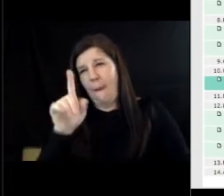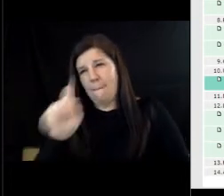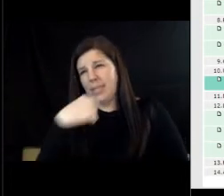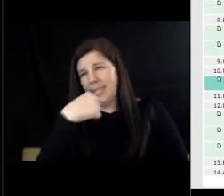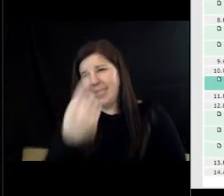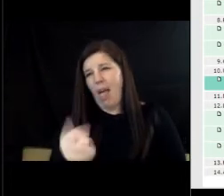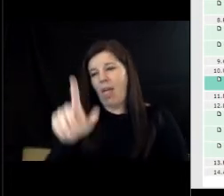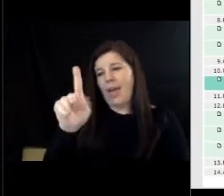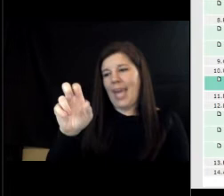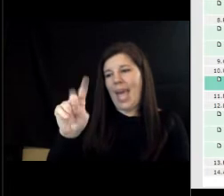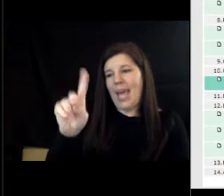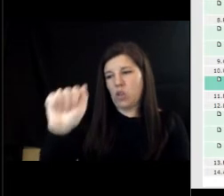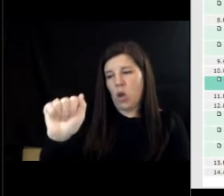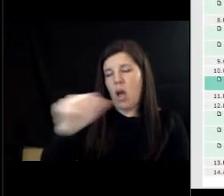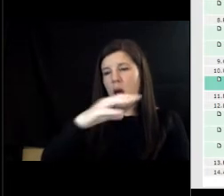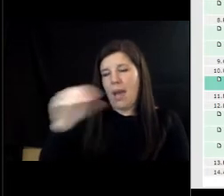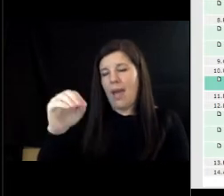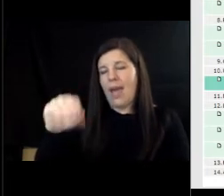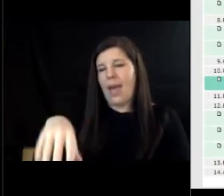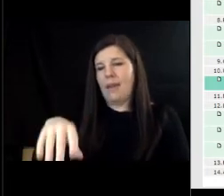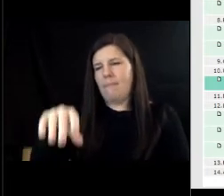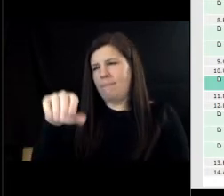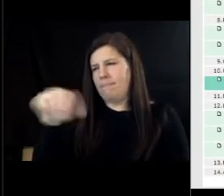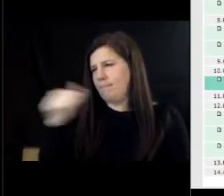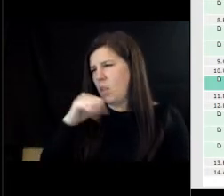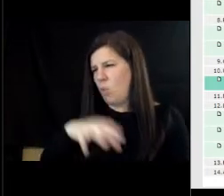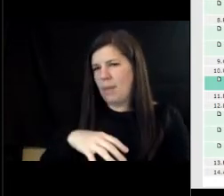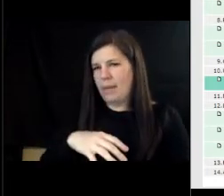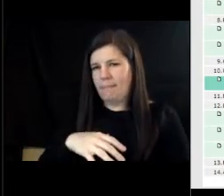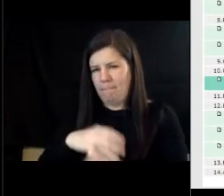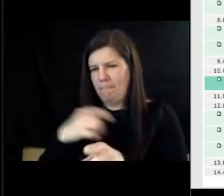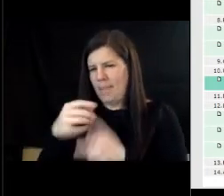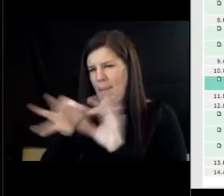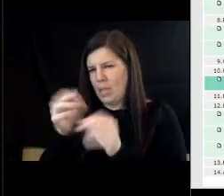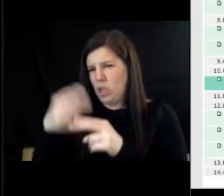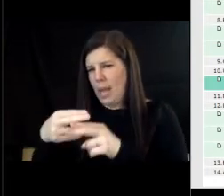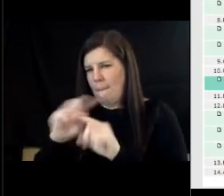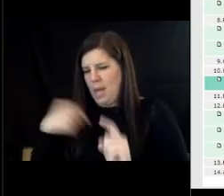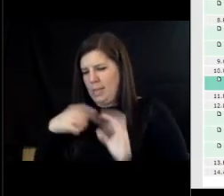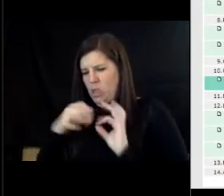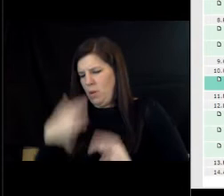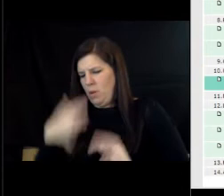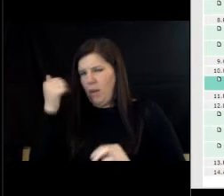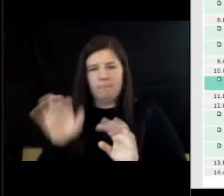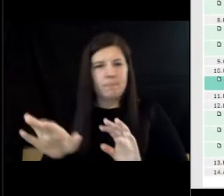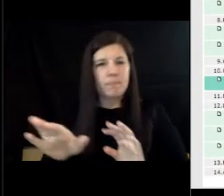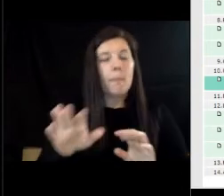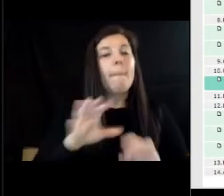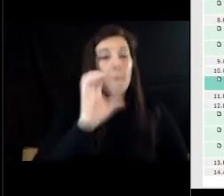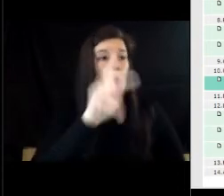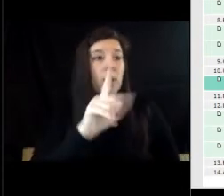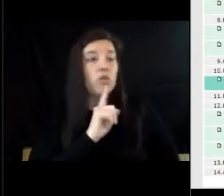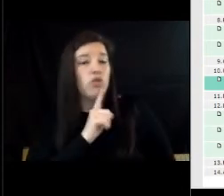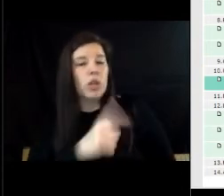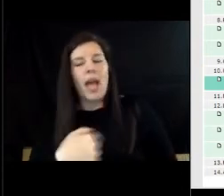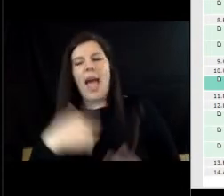and that way they'll be the clearing house i've already prepared them for that conversation excellent and i just want to also add for for my colleagues and for the